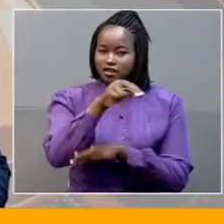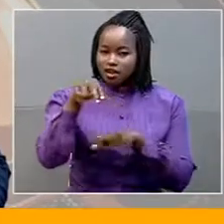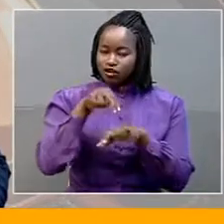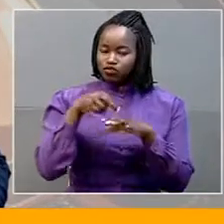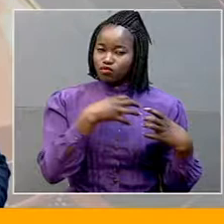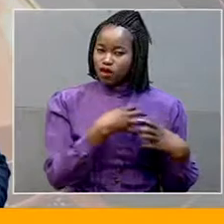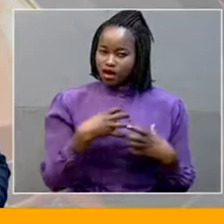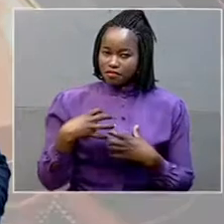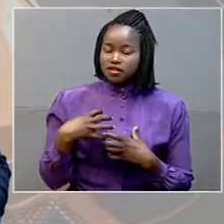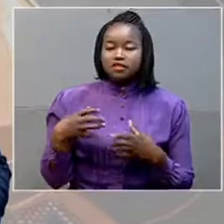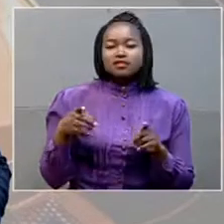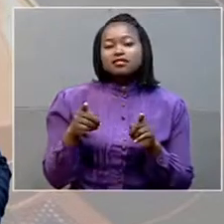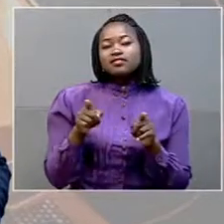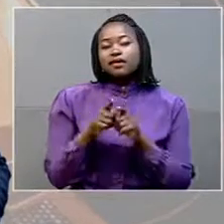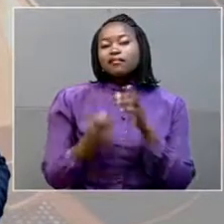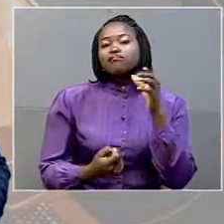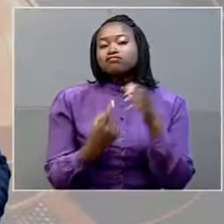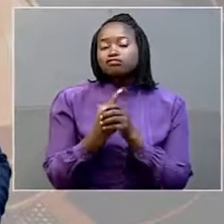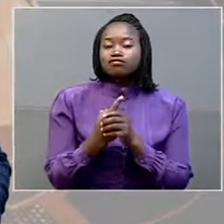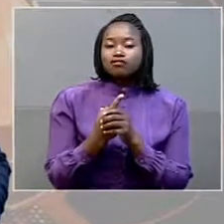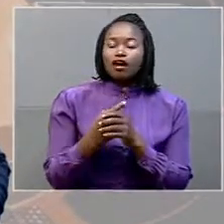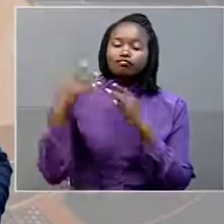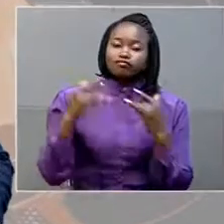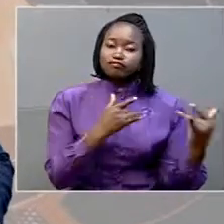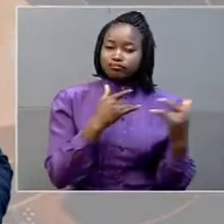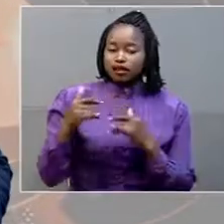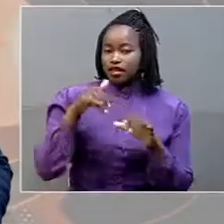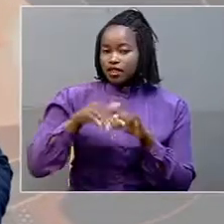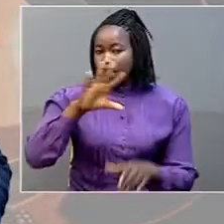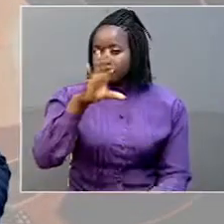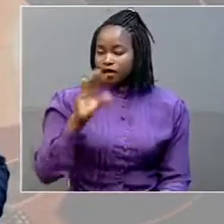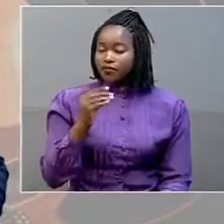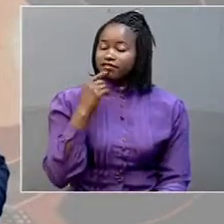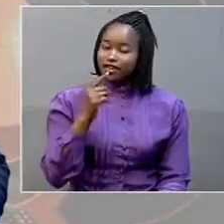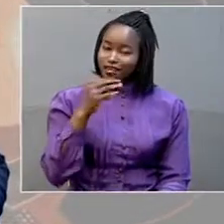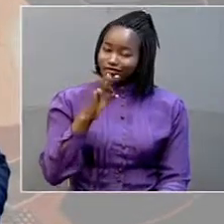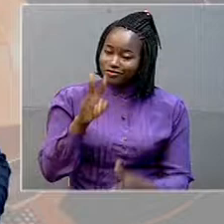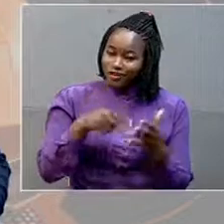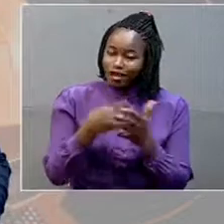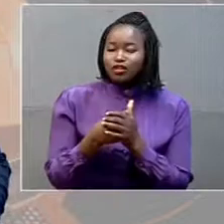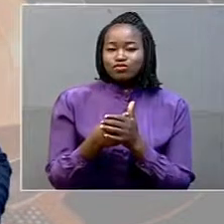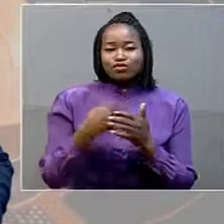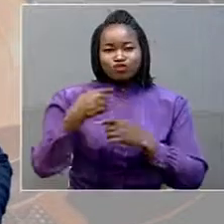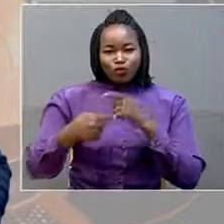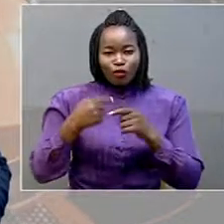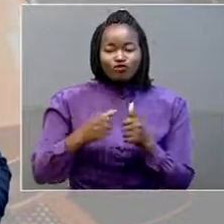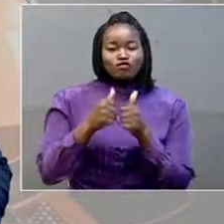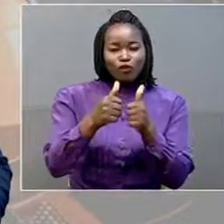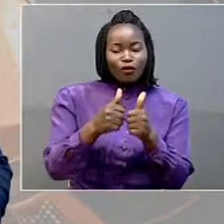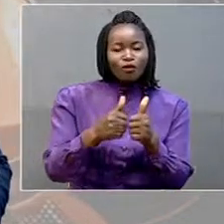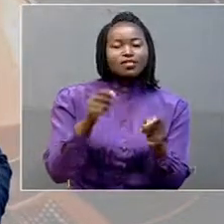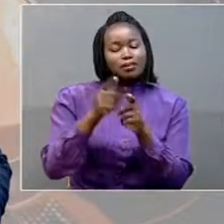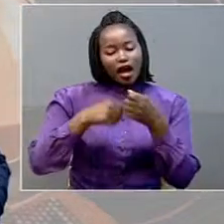major cause of insecurity in many african countries the president noted that failure to undertake what a national army should entail